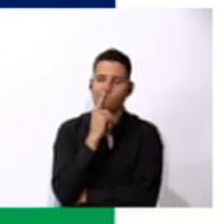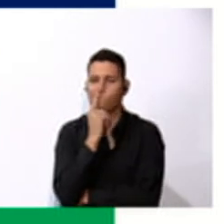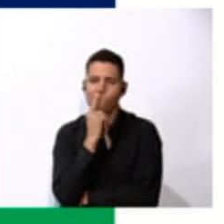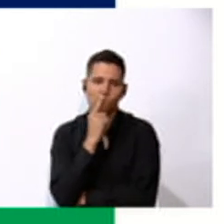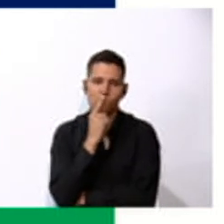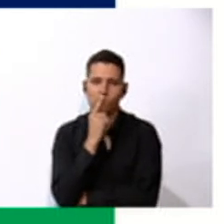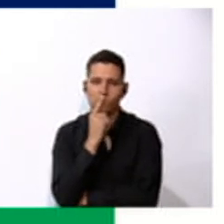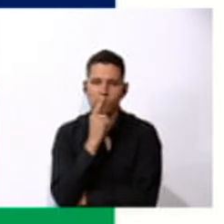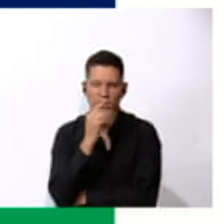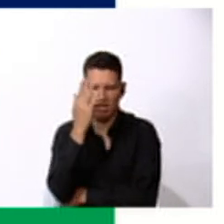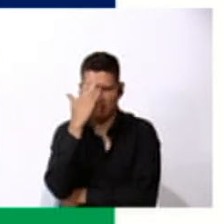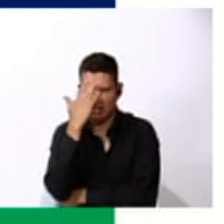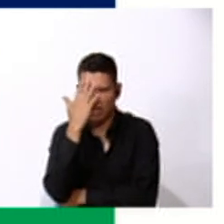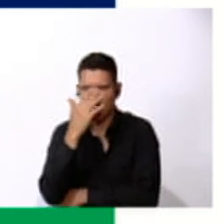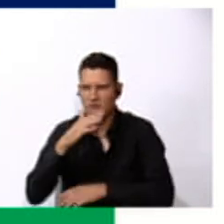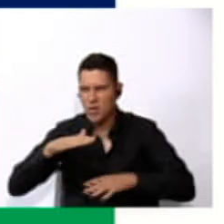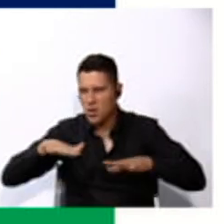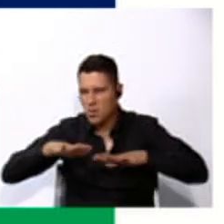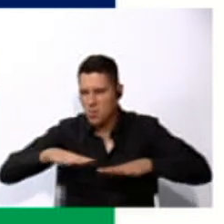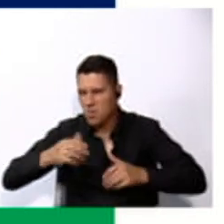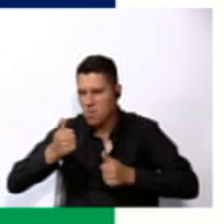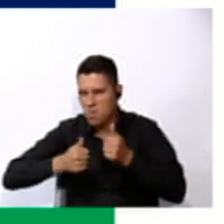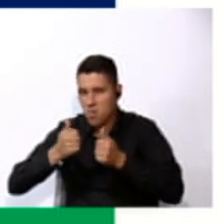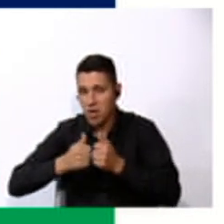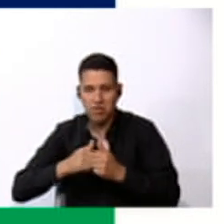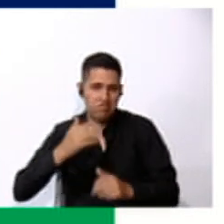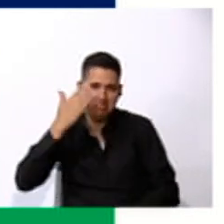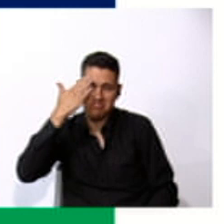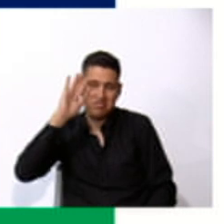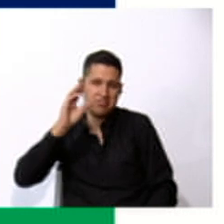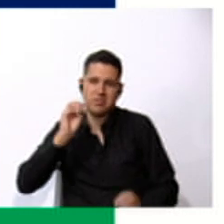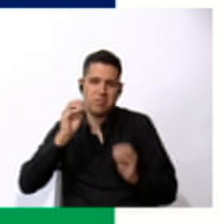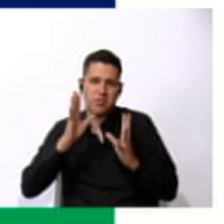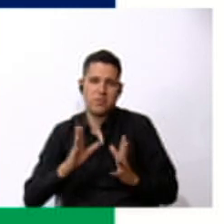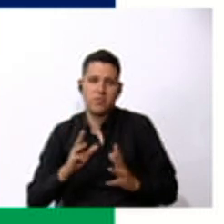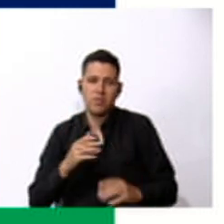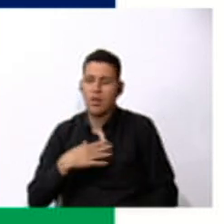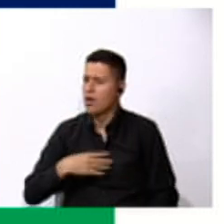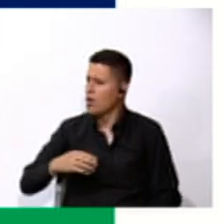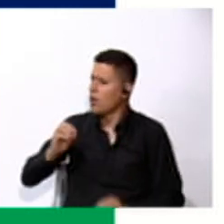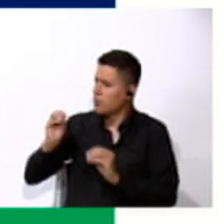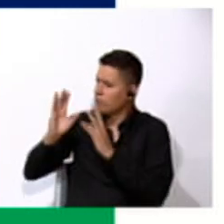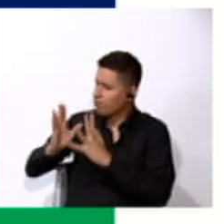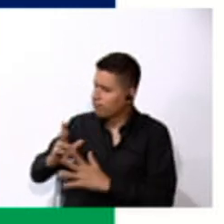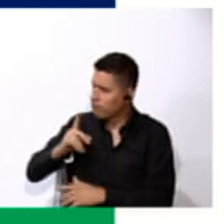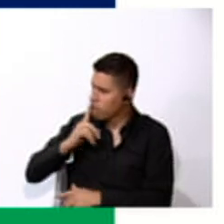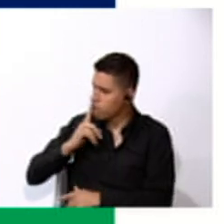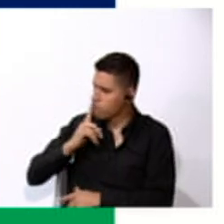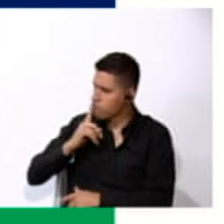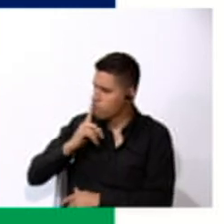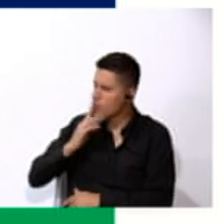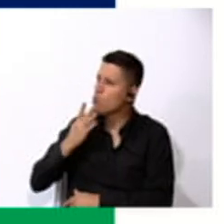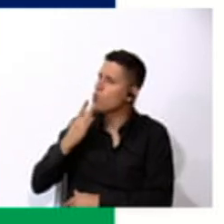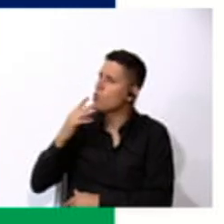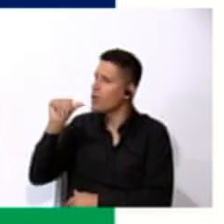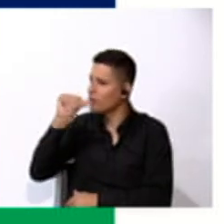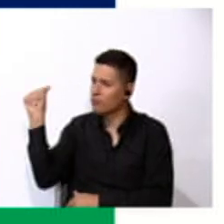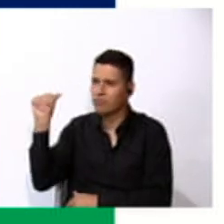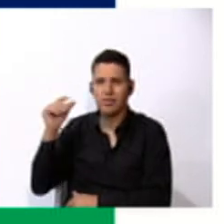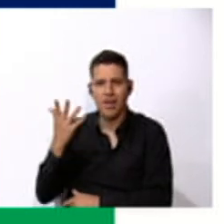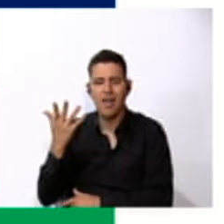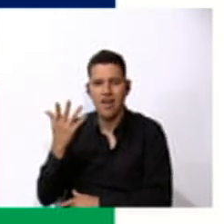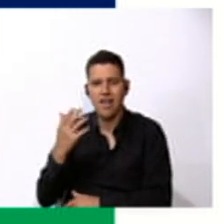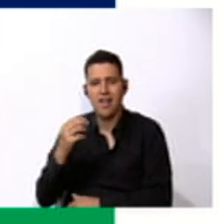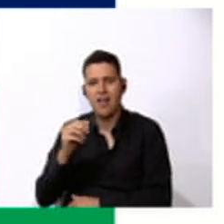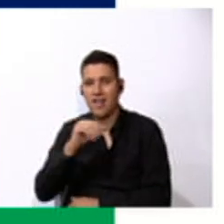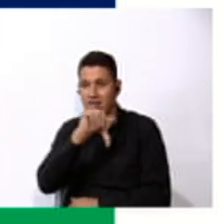do you know what's the place? No, teacher, no. Teacher, teacher. Color blue. Okay,